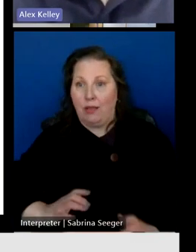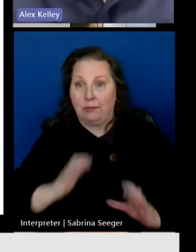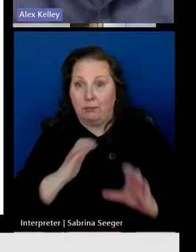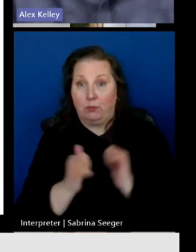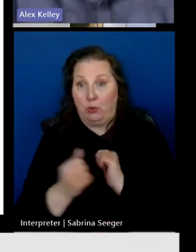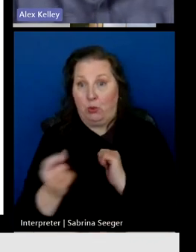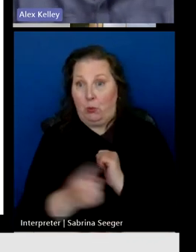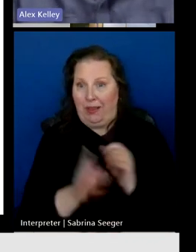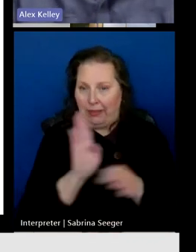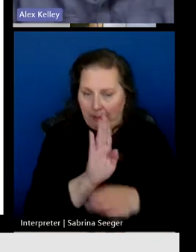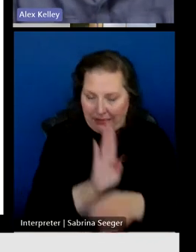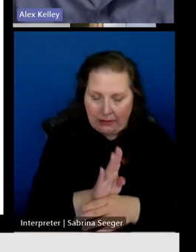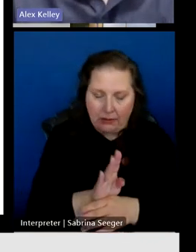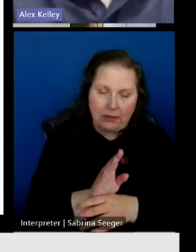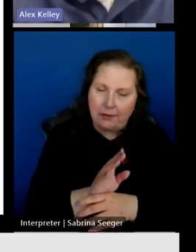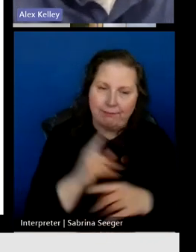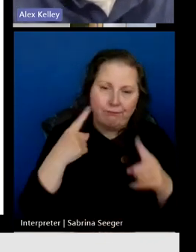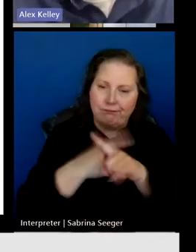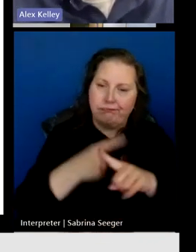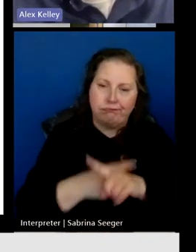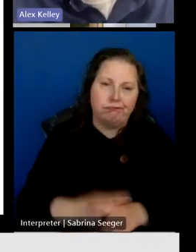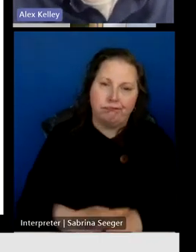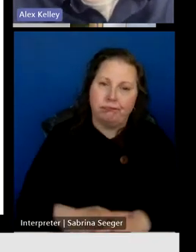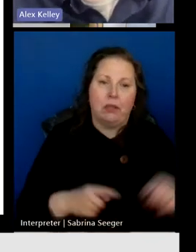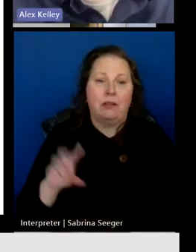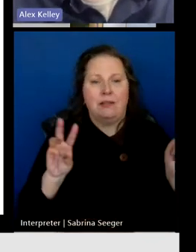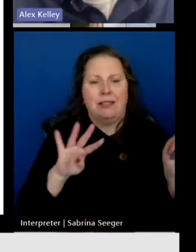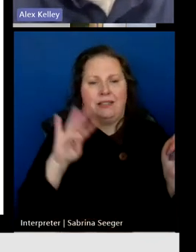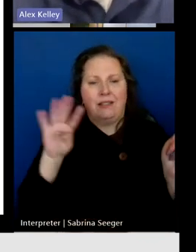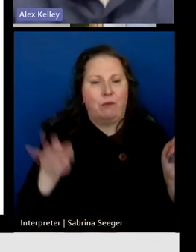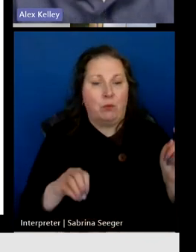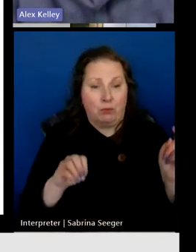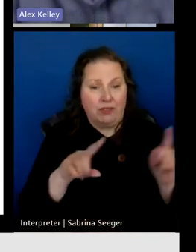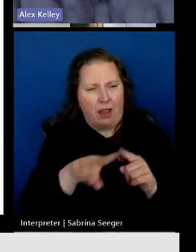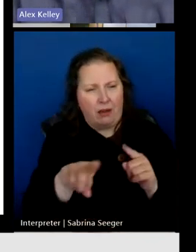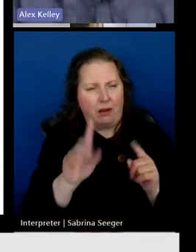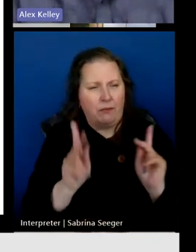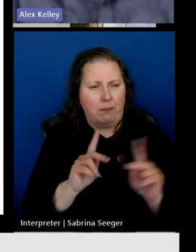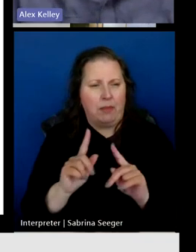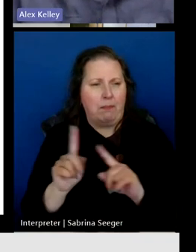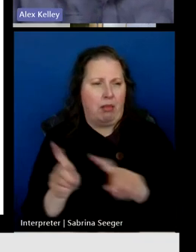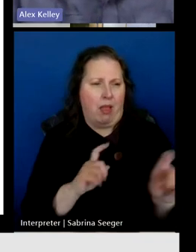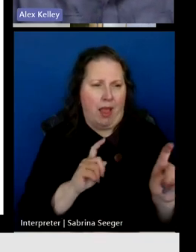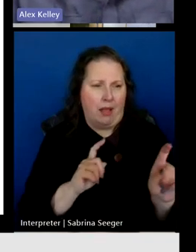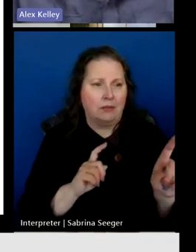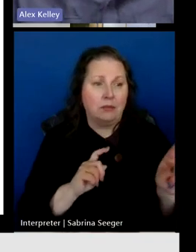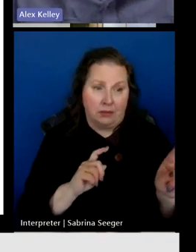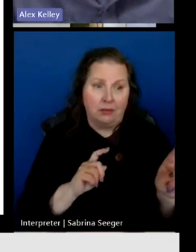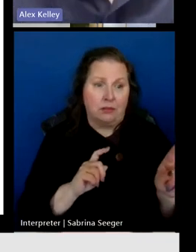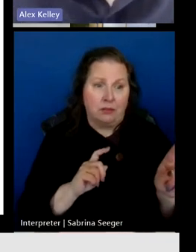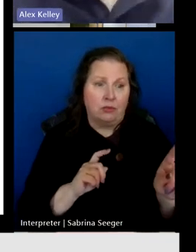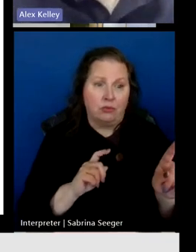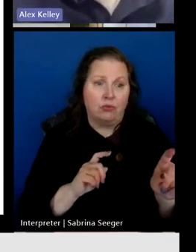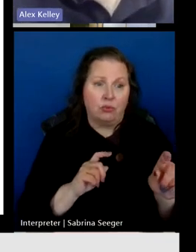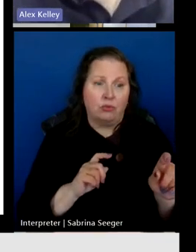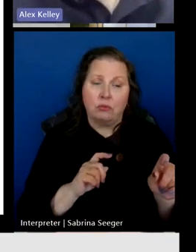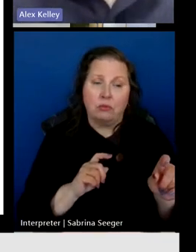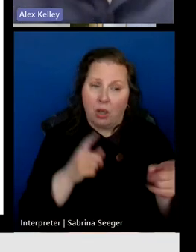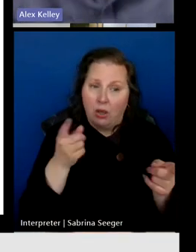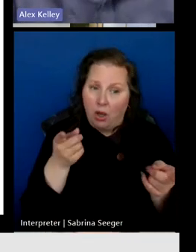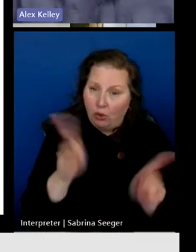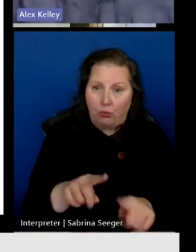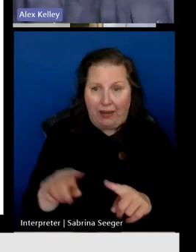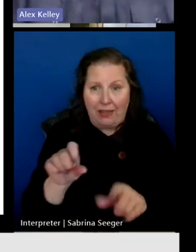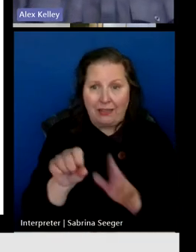with the business. 64% of people surveyed in our phone survey agreed that the state